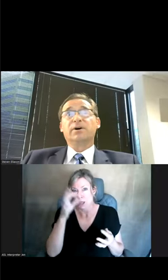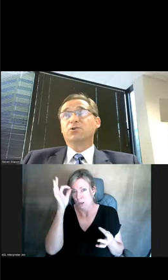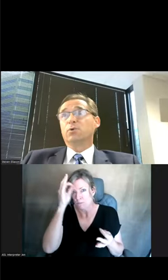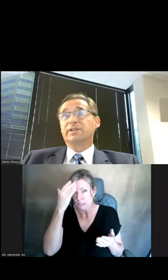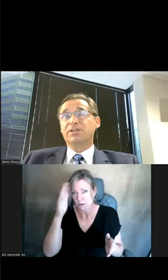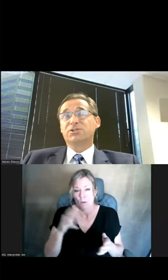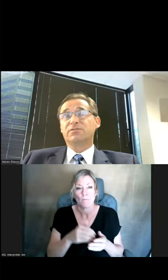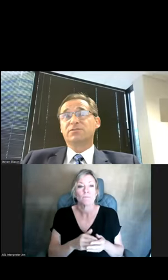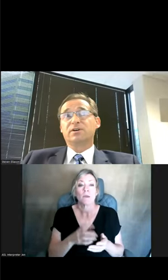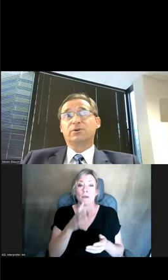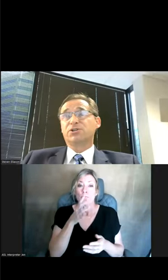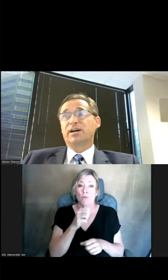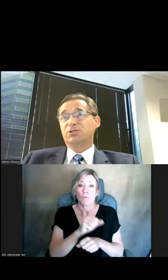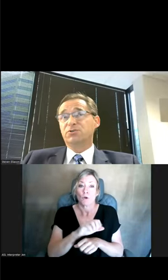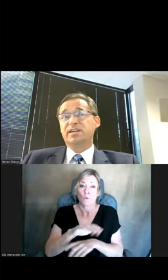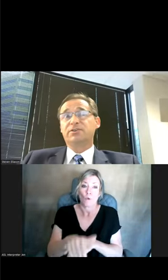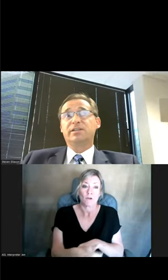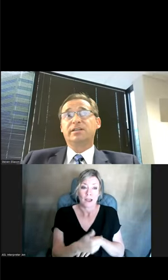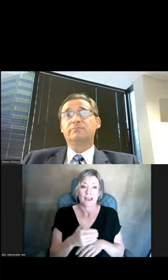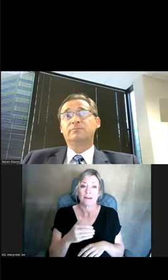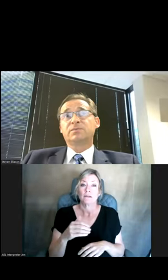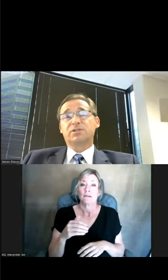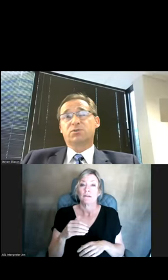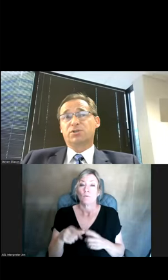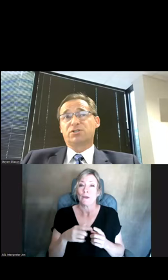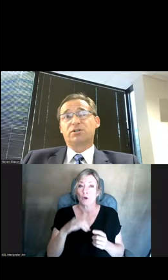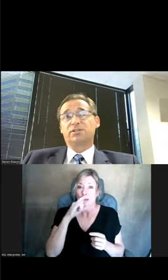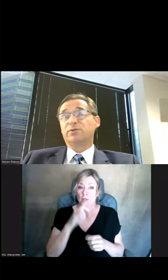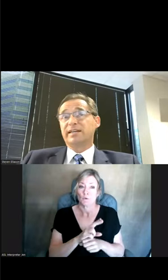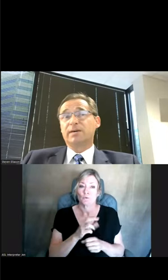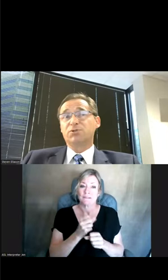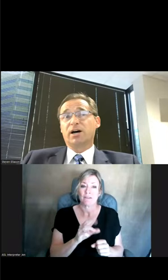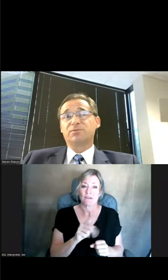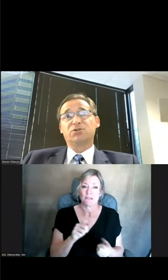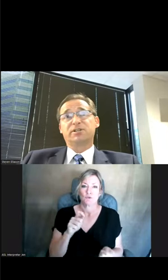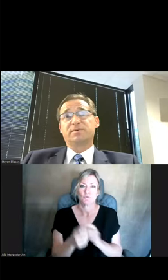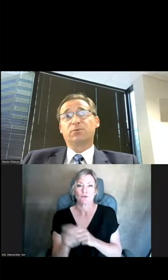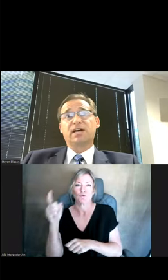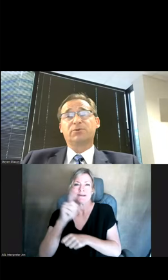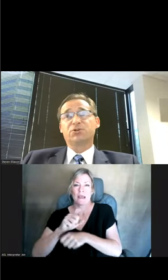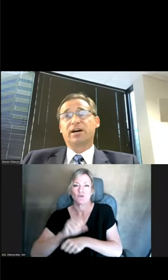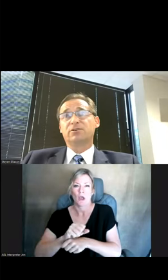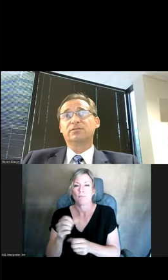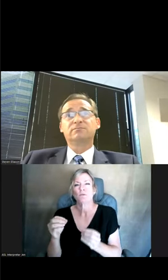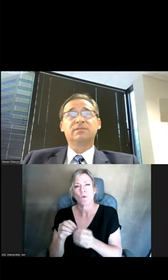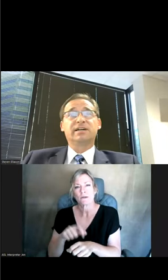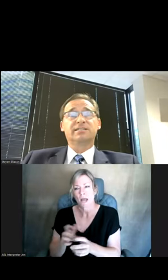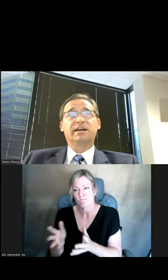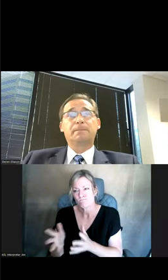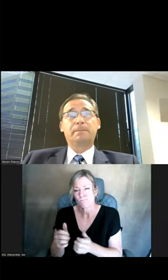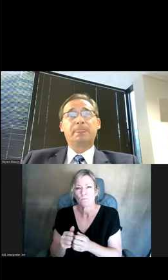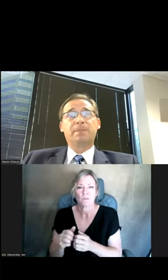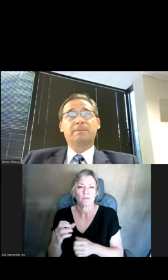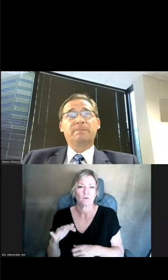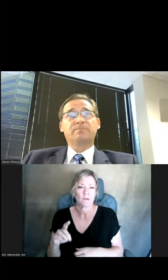The mother who worked night shifts when her child used Safe UT switched to a daytime job so she could spend more time with her child. Next